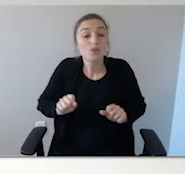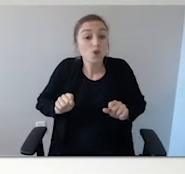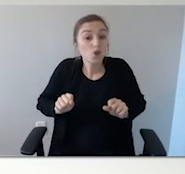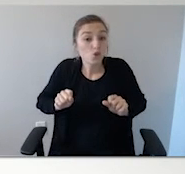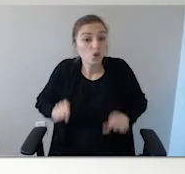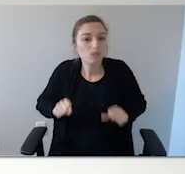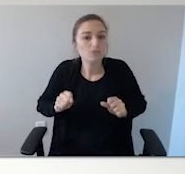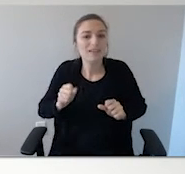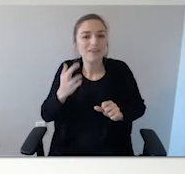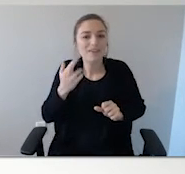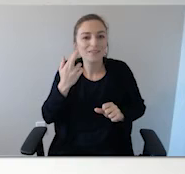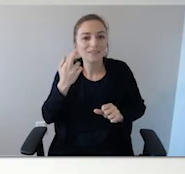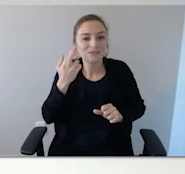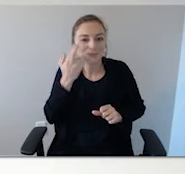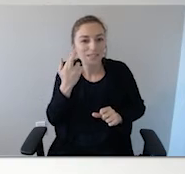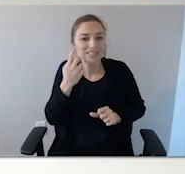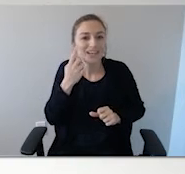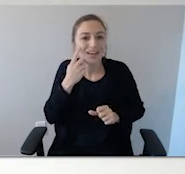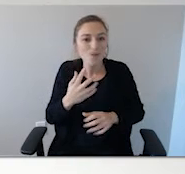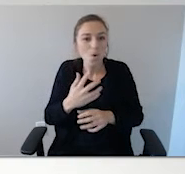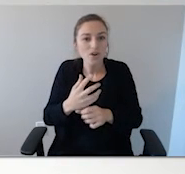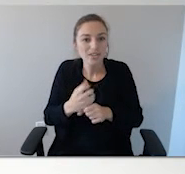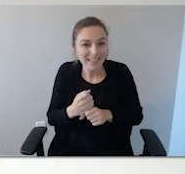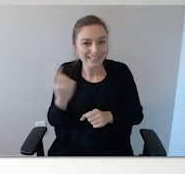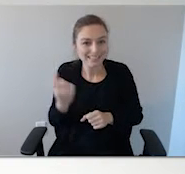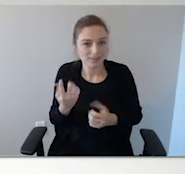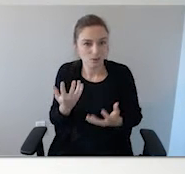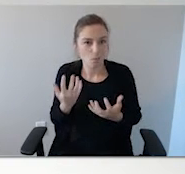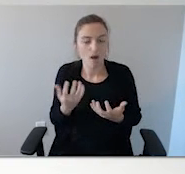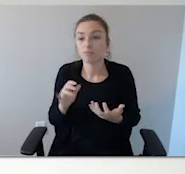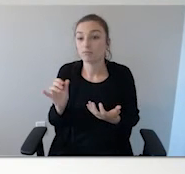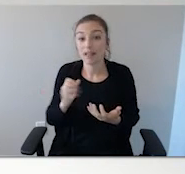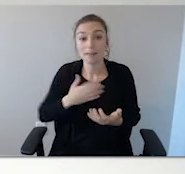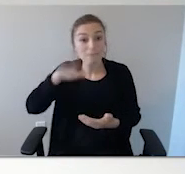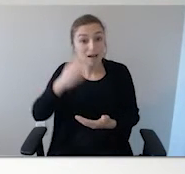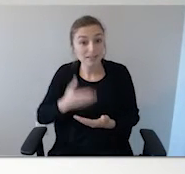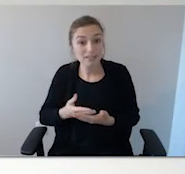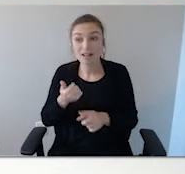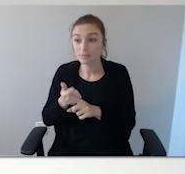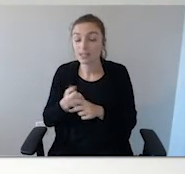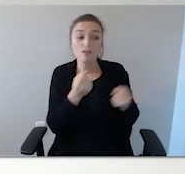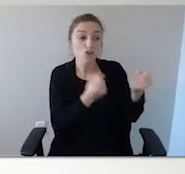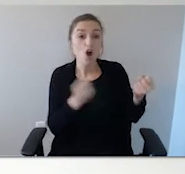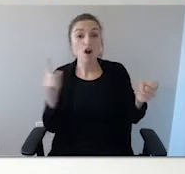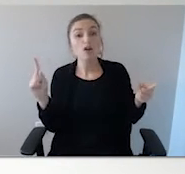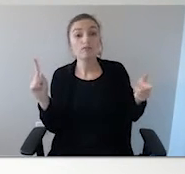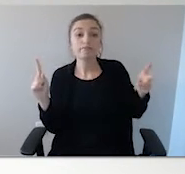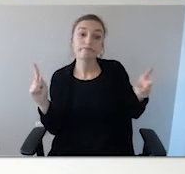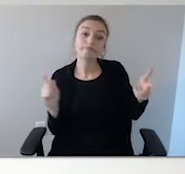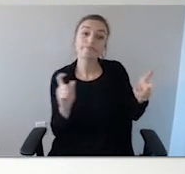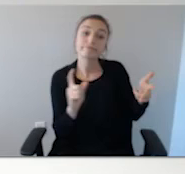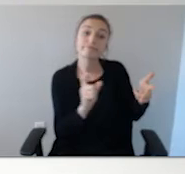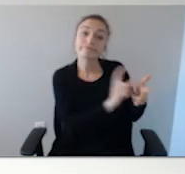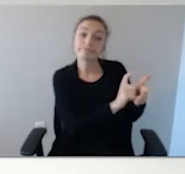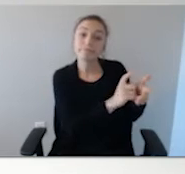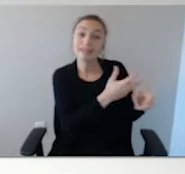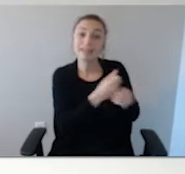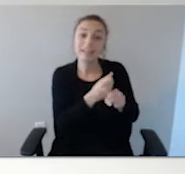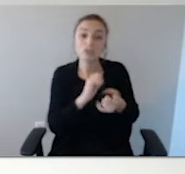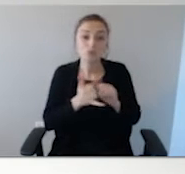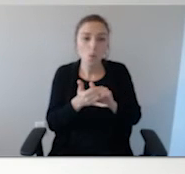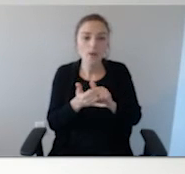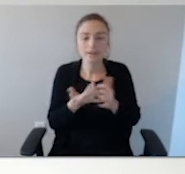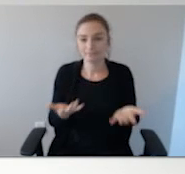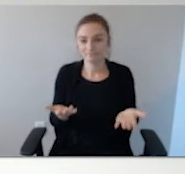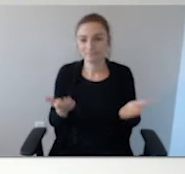My son's purposeful or goal-directed wandering was to get his toy out of the car. So, that was to get something